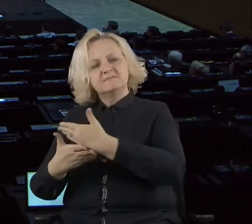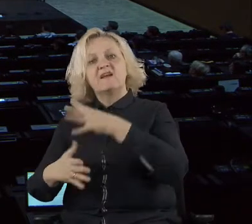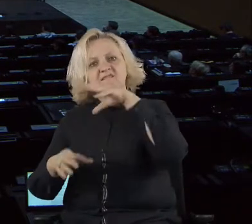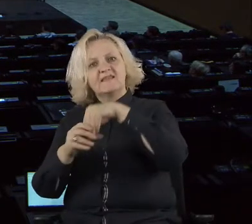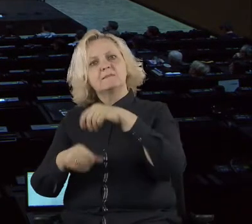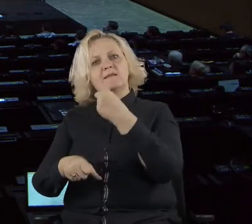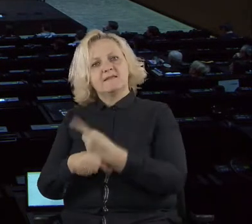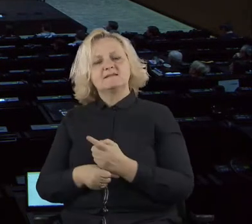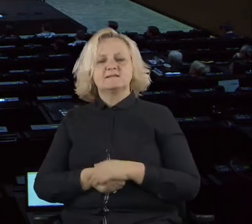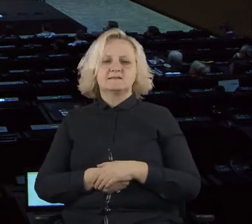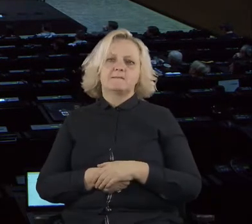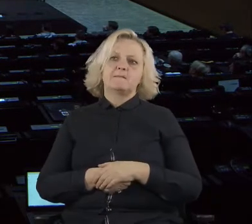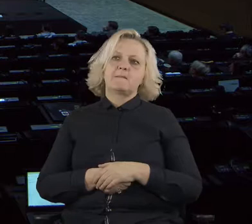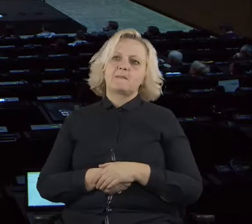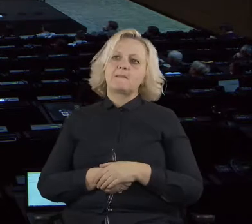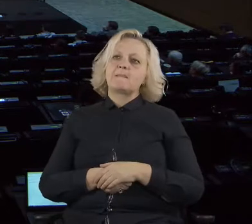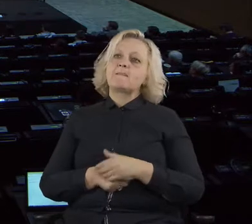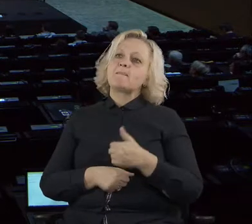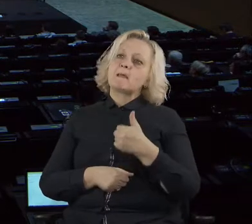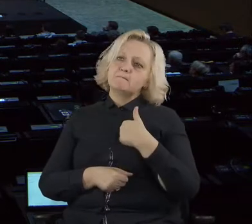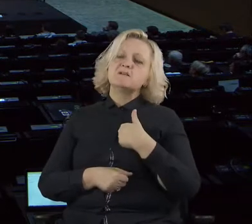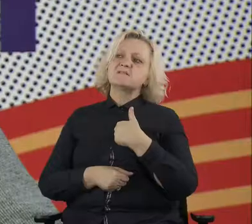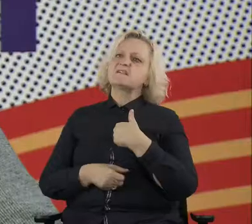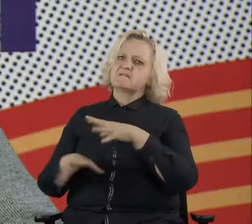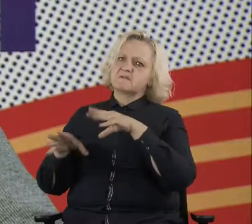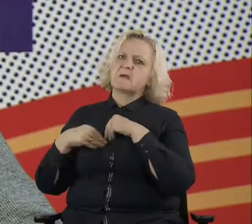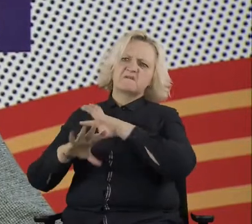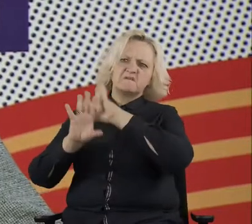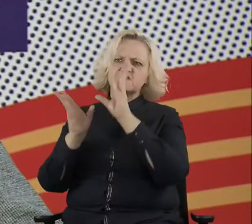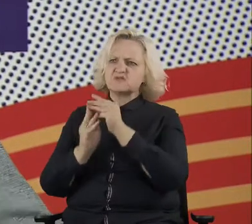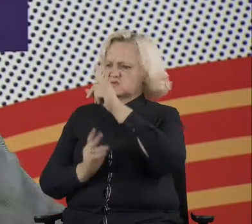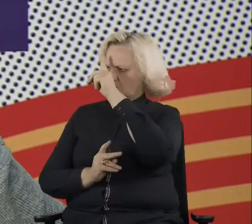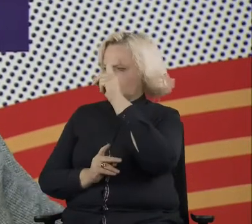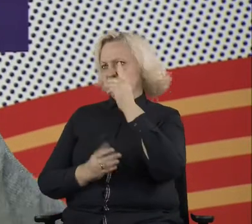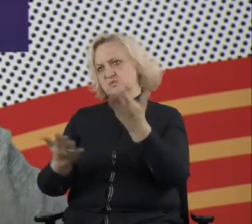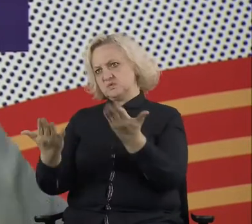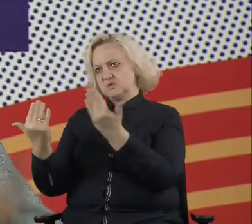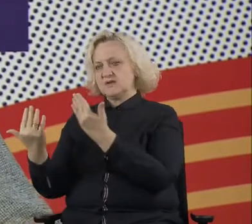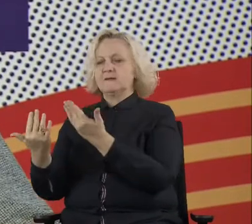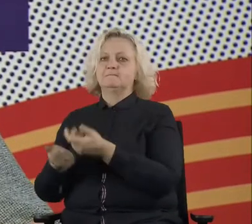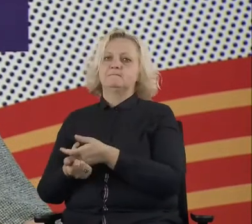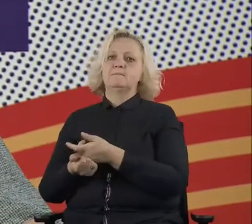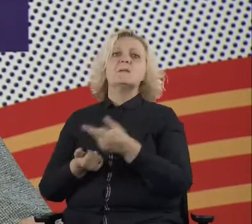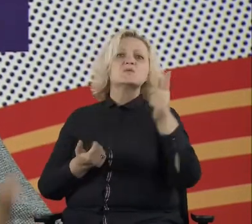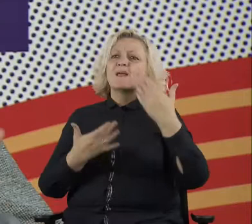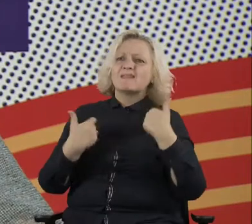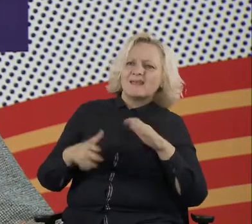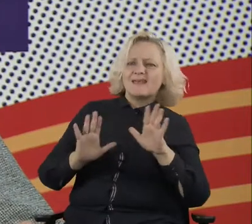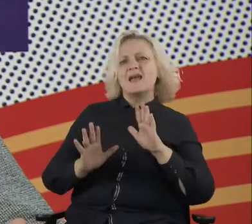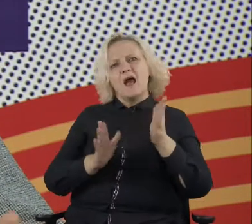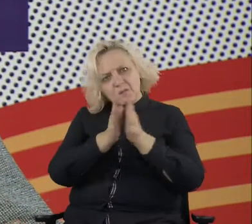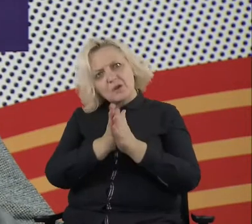or every citizen who was involved and even the people who were not involved in the early phases, uh, to participate in auditing the